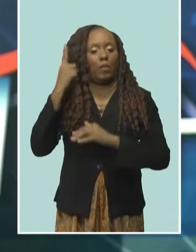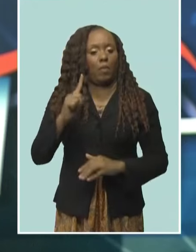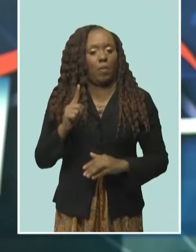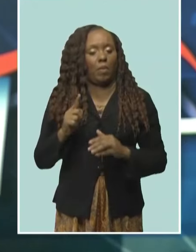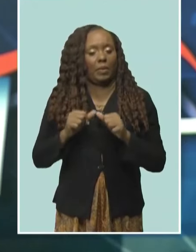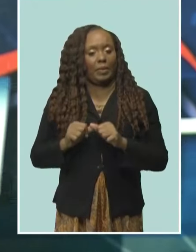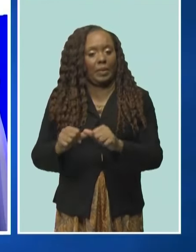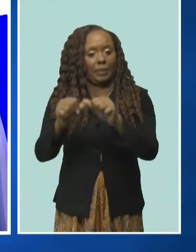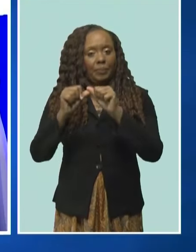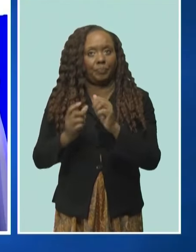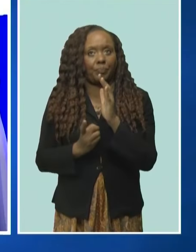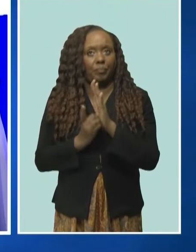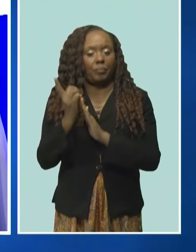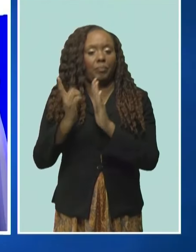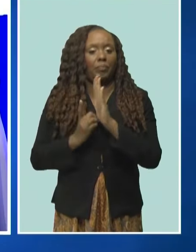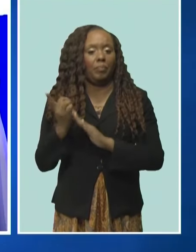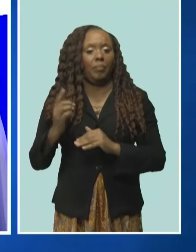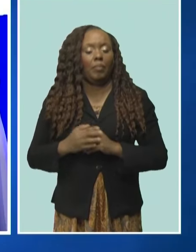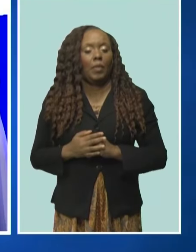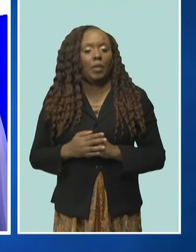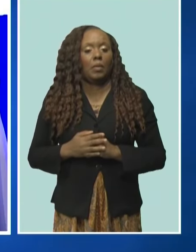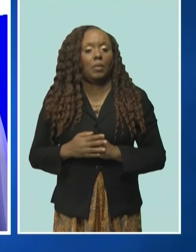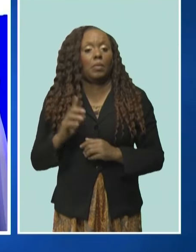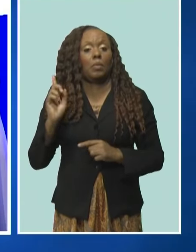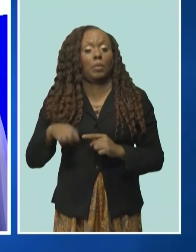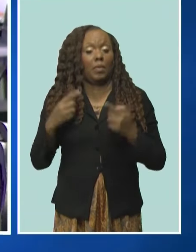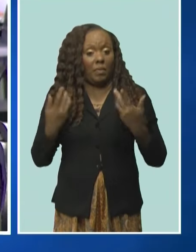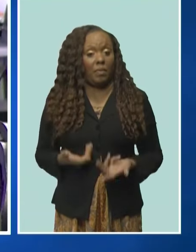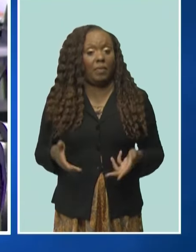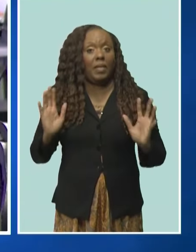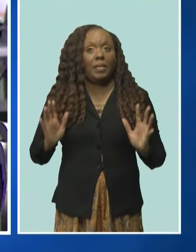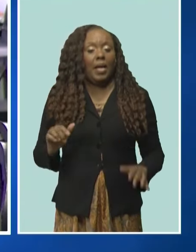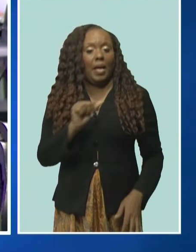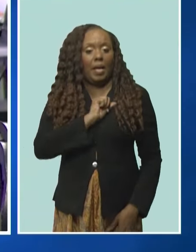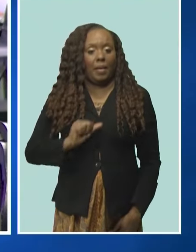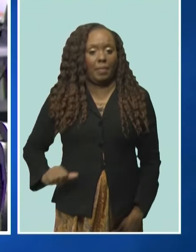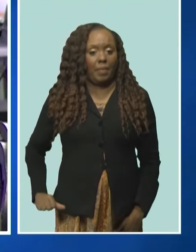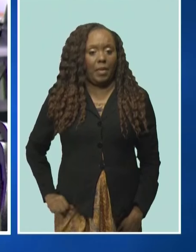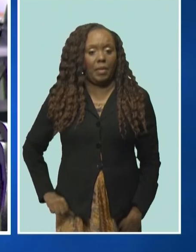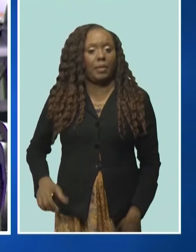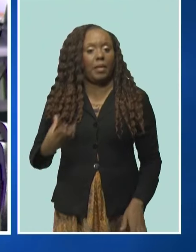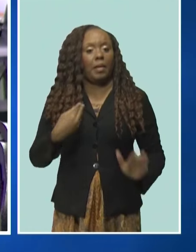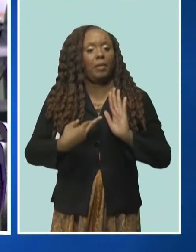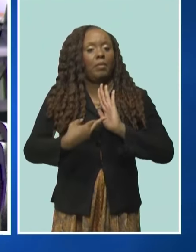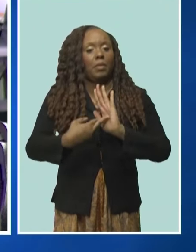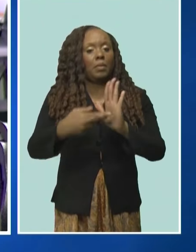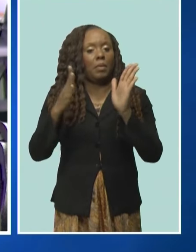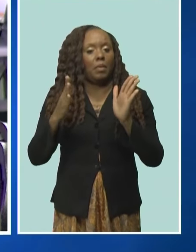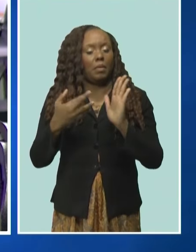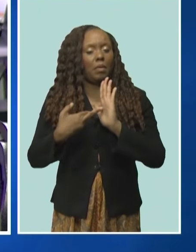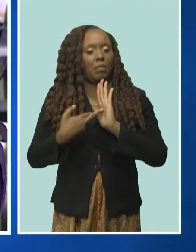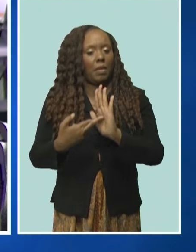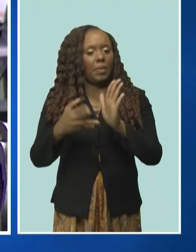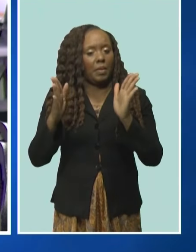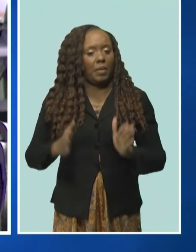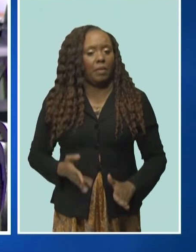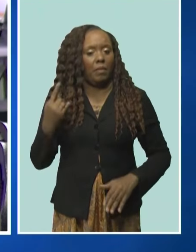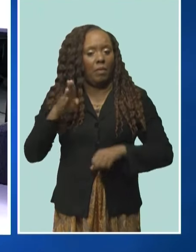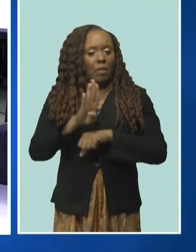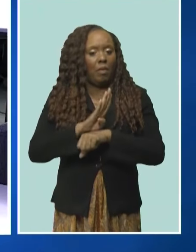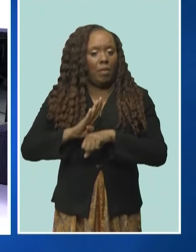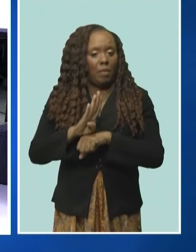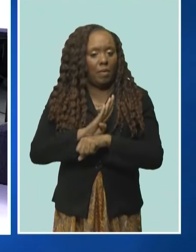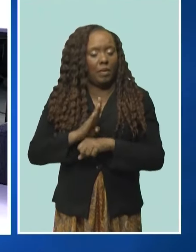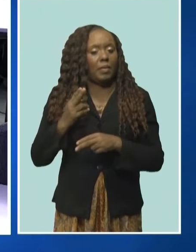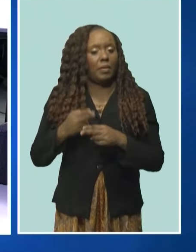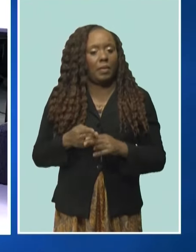The closing ceremony, Ambassador Extraordinary and Plenipotentiary of Barbados with Responsibility for Climate Change, Small Island